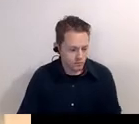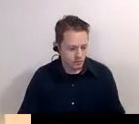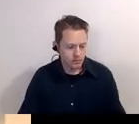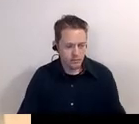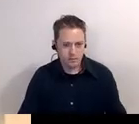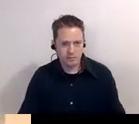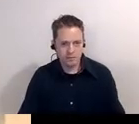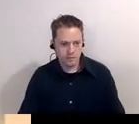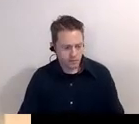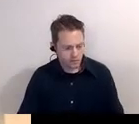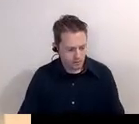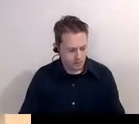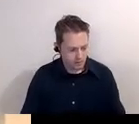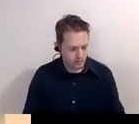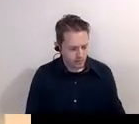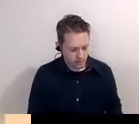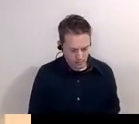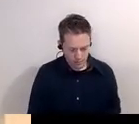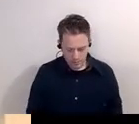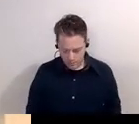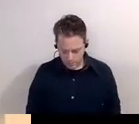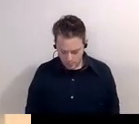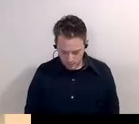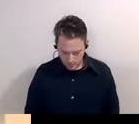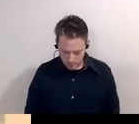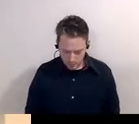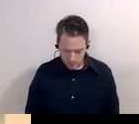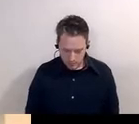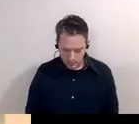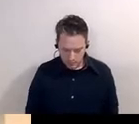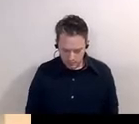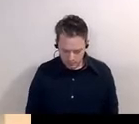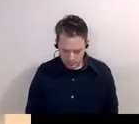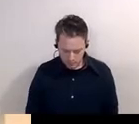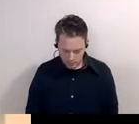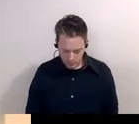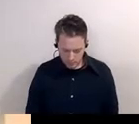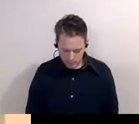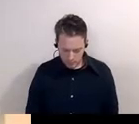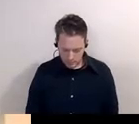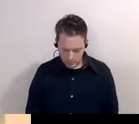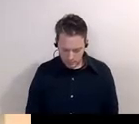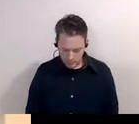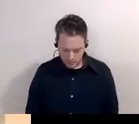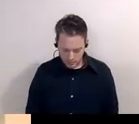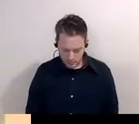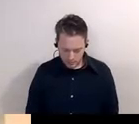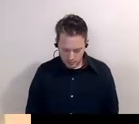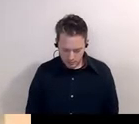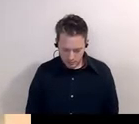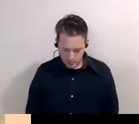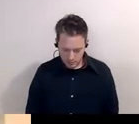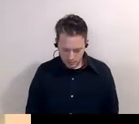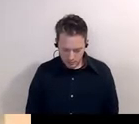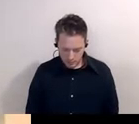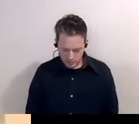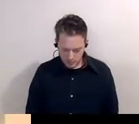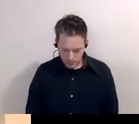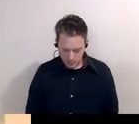took me a while to figure out the angle but this is uh american tobacco uh factory um